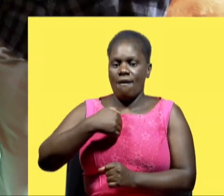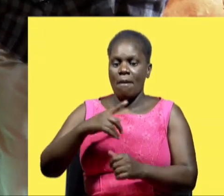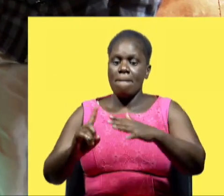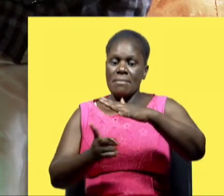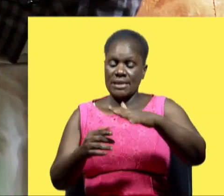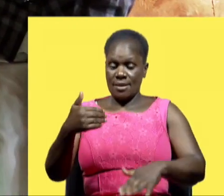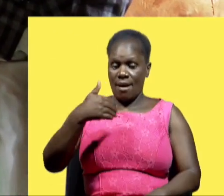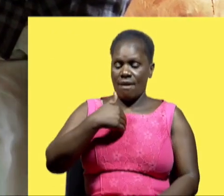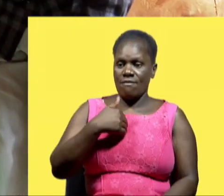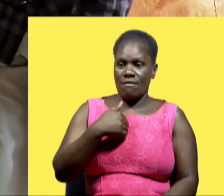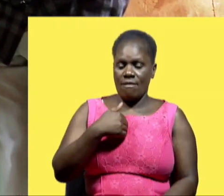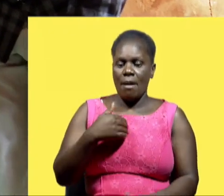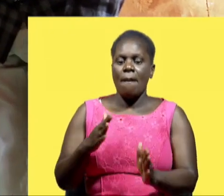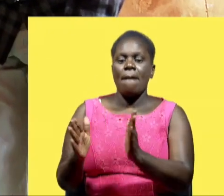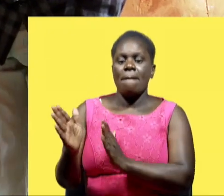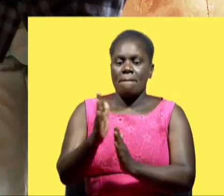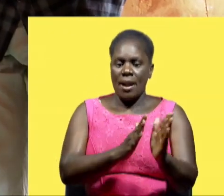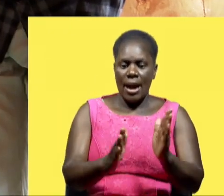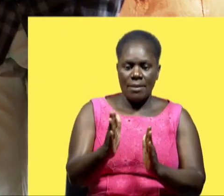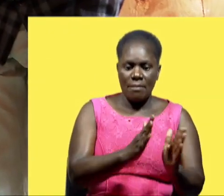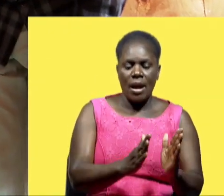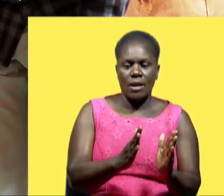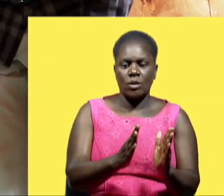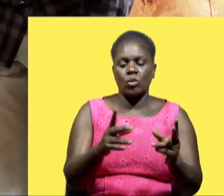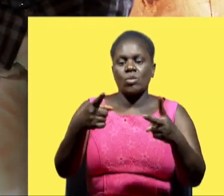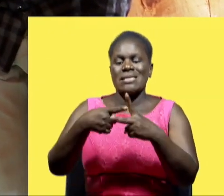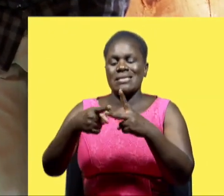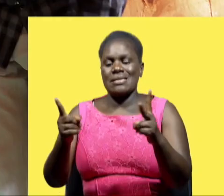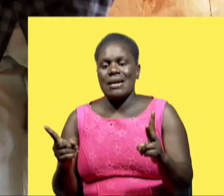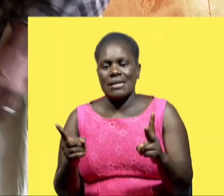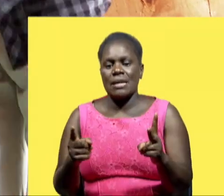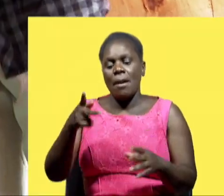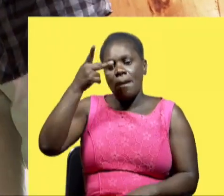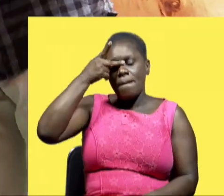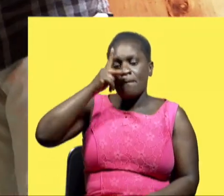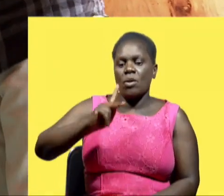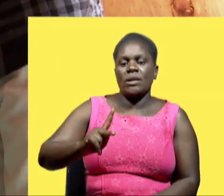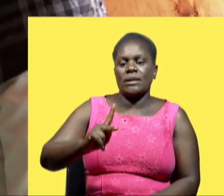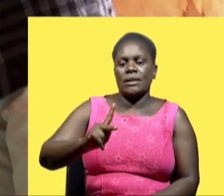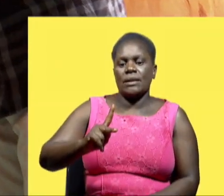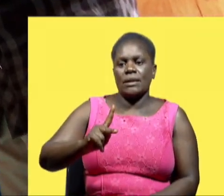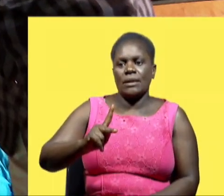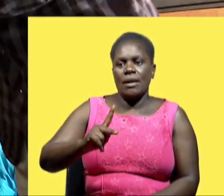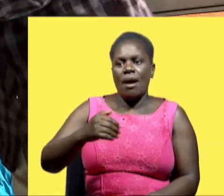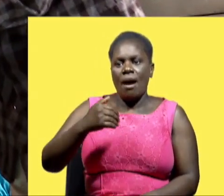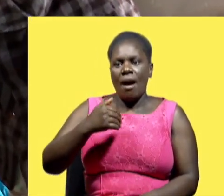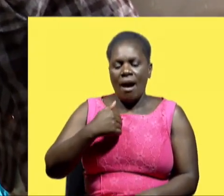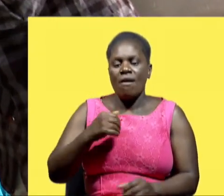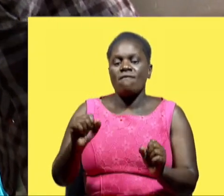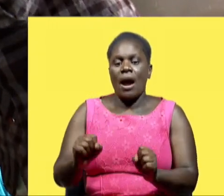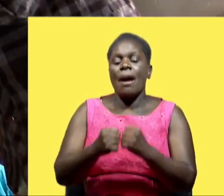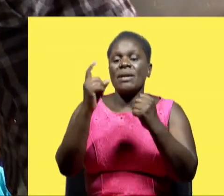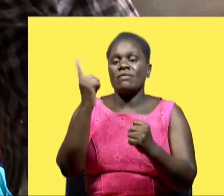as a ministry a plan for the rollout of that policy and there are certain things